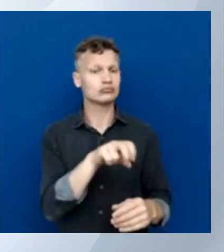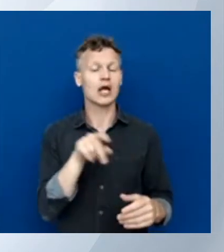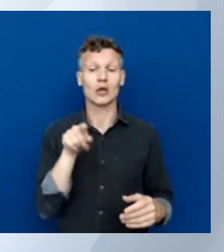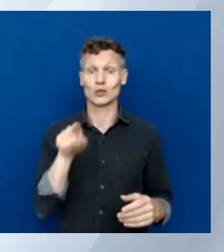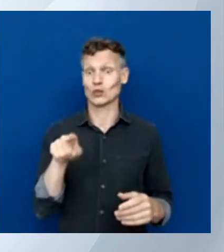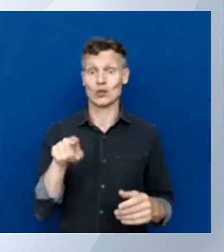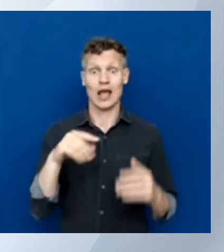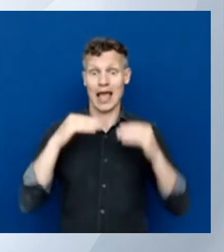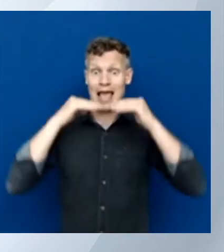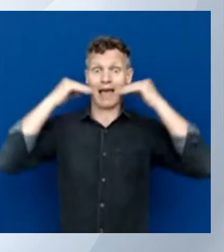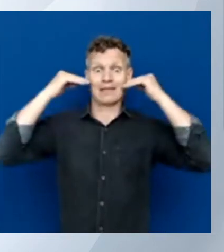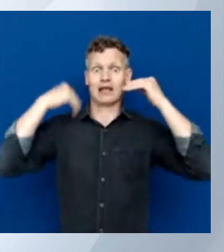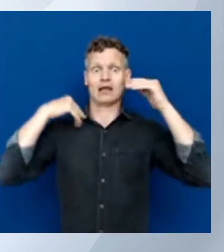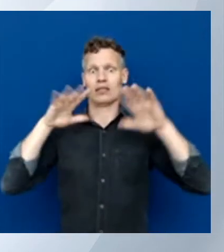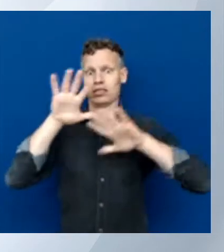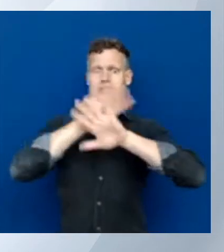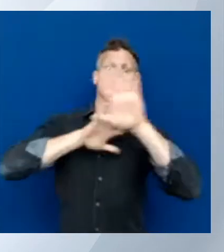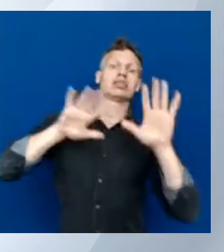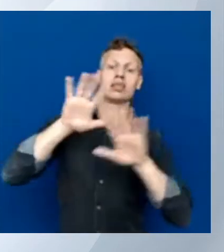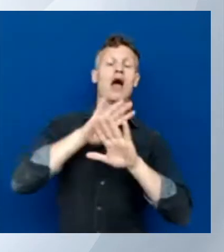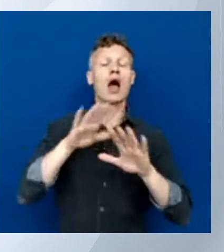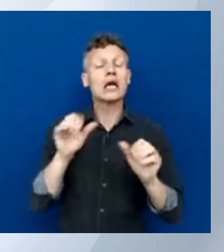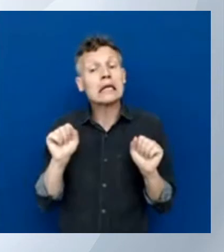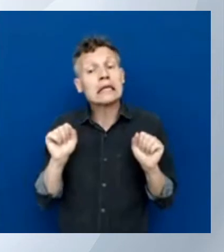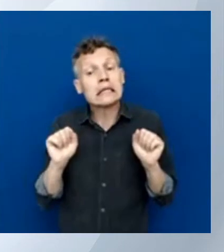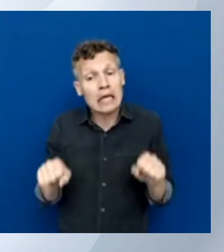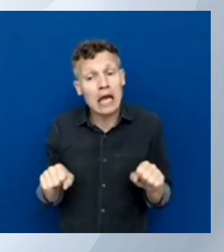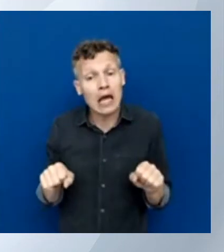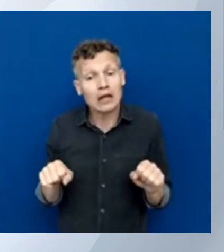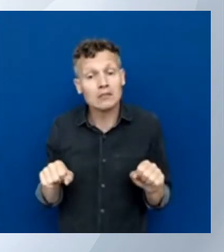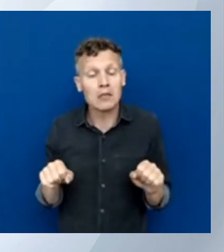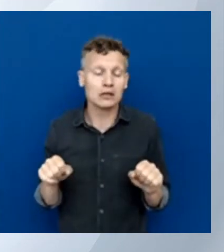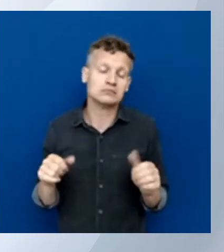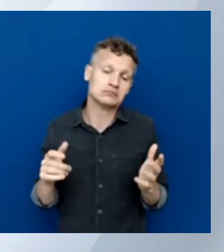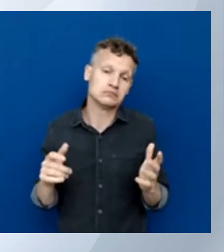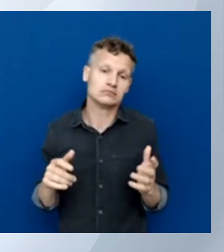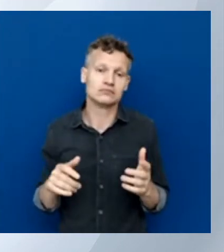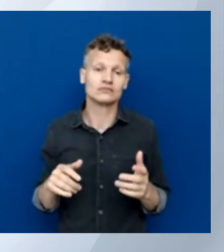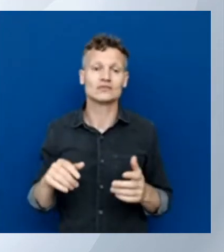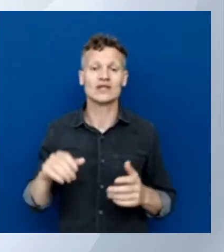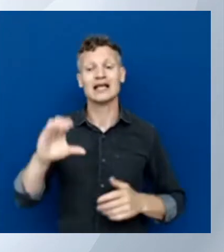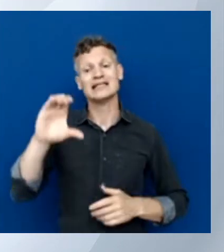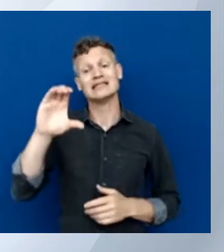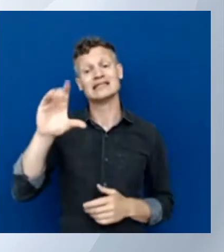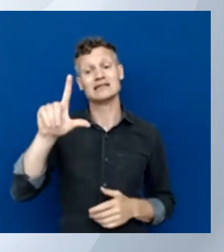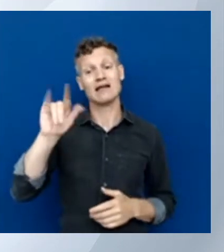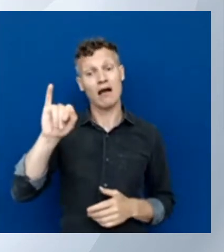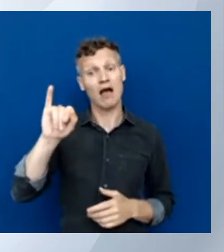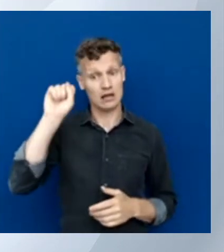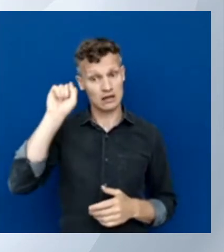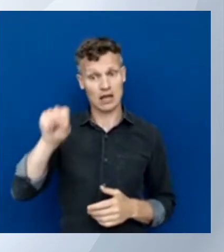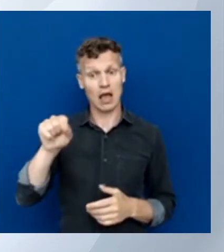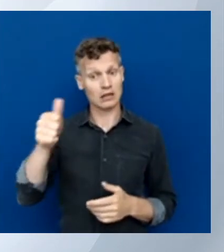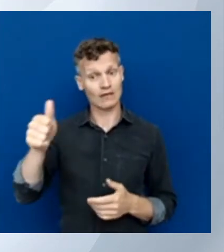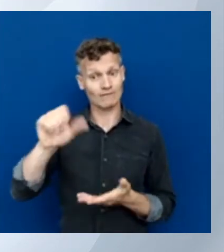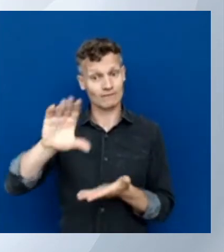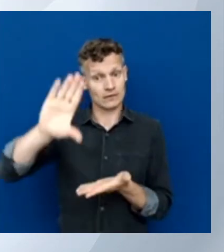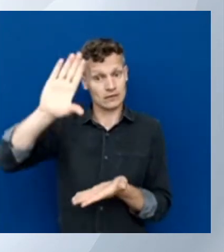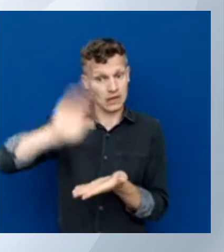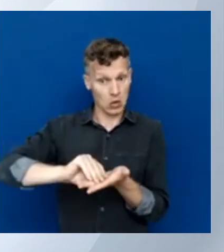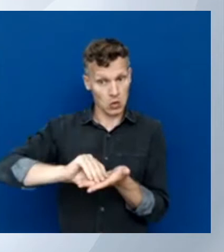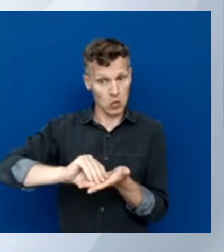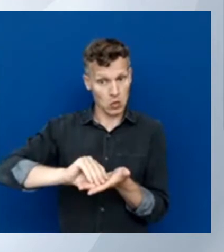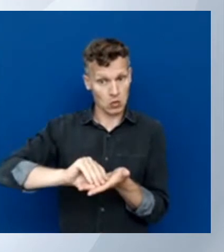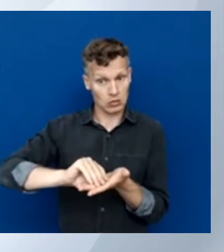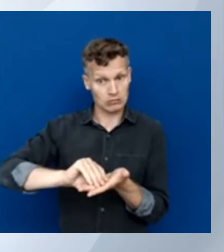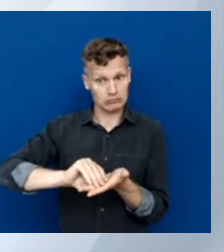And the Azure CLI can be downloaded and then used in the terminal. So I